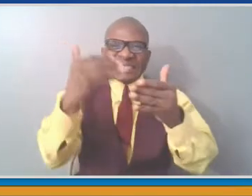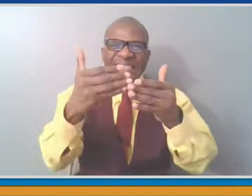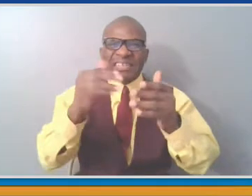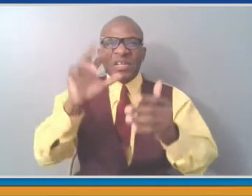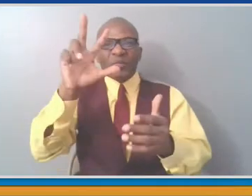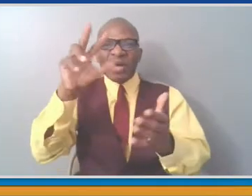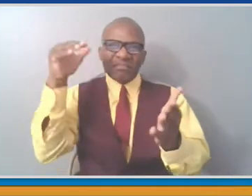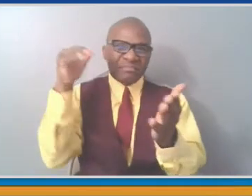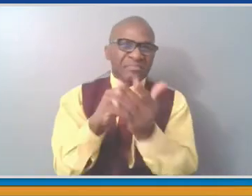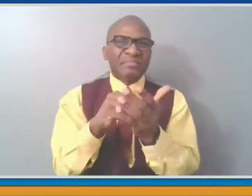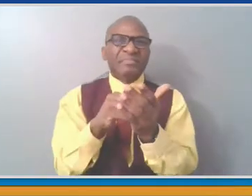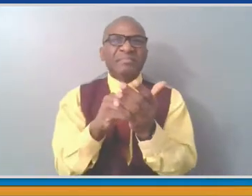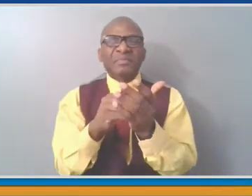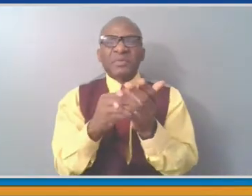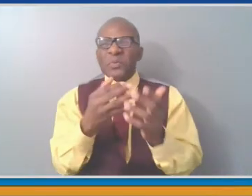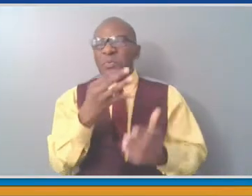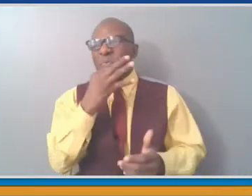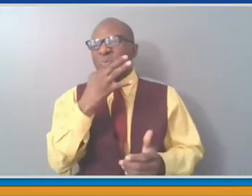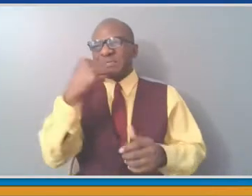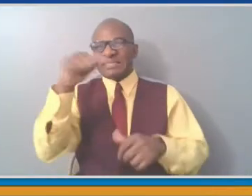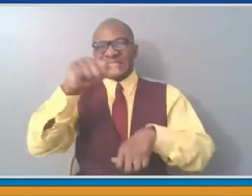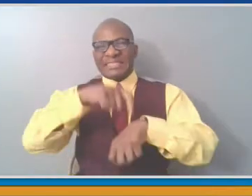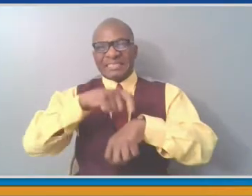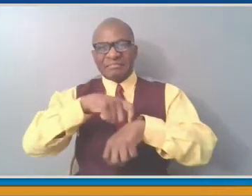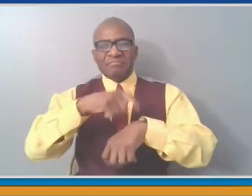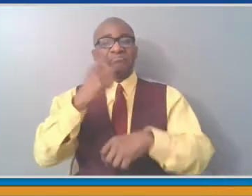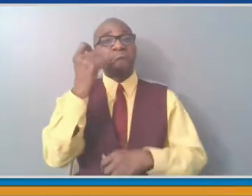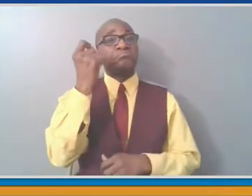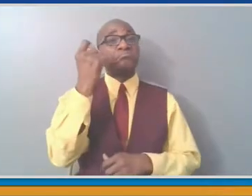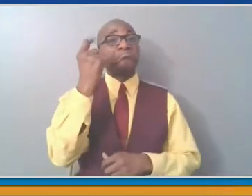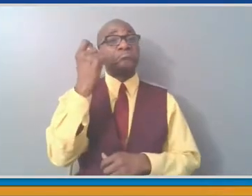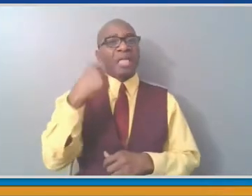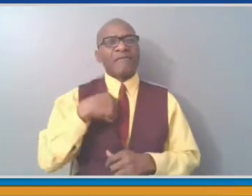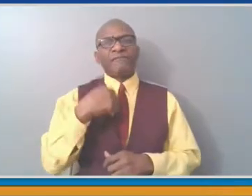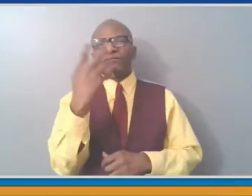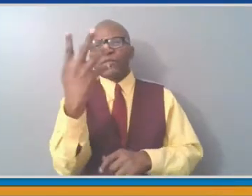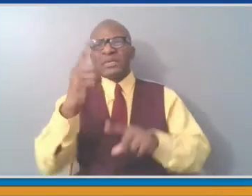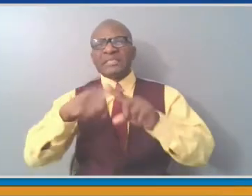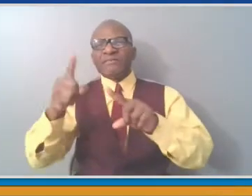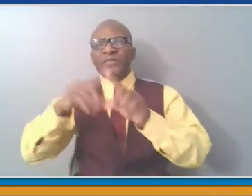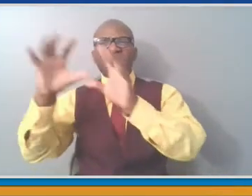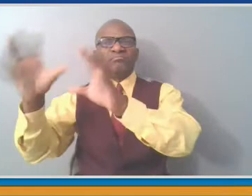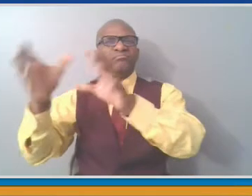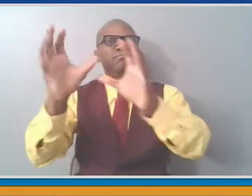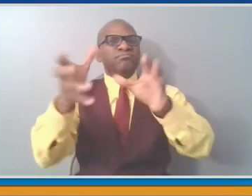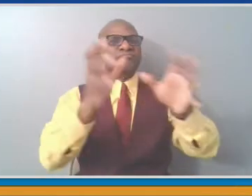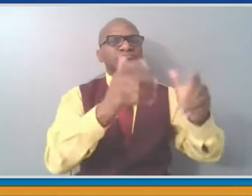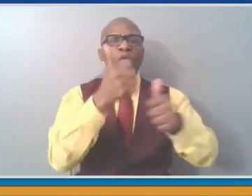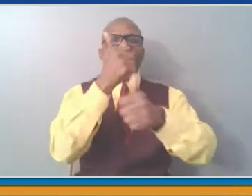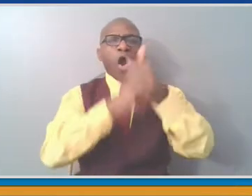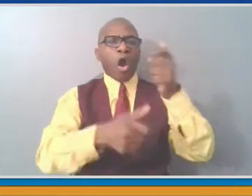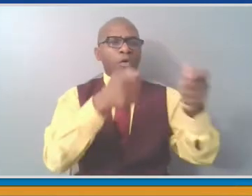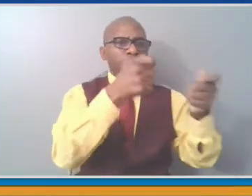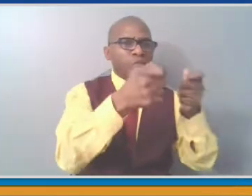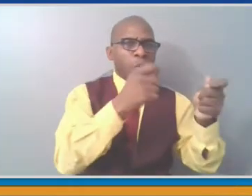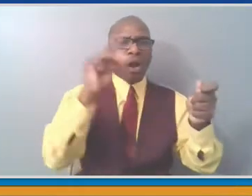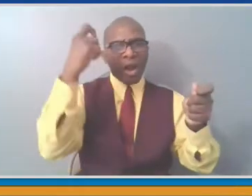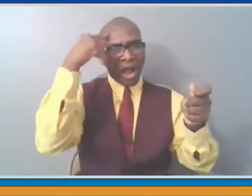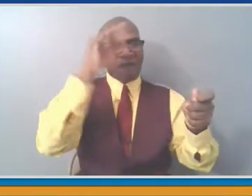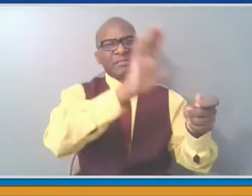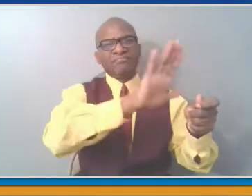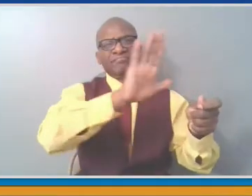location. Today, we will reach the 200,000 vaccination mark, which shows a real commitment to vaccinating the